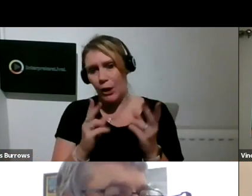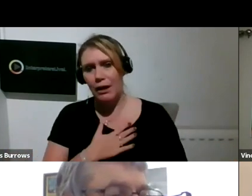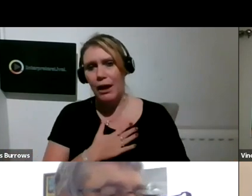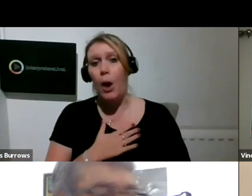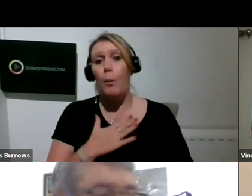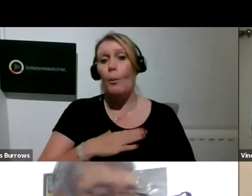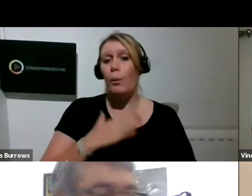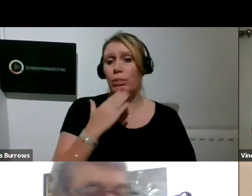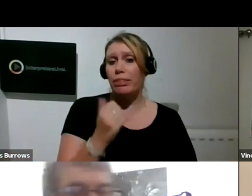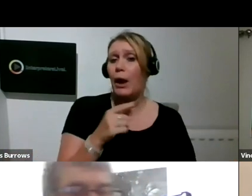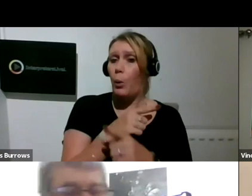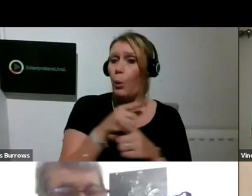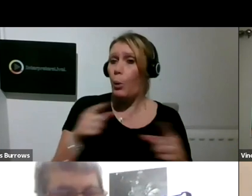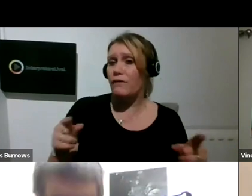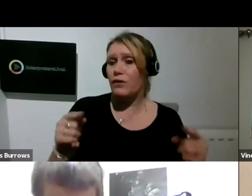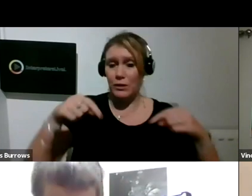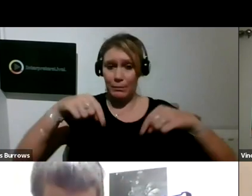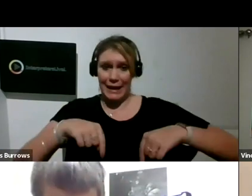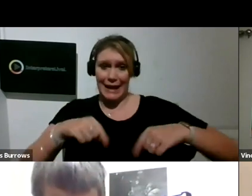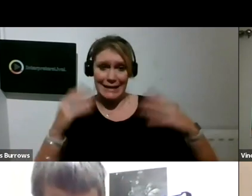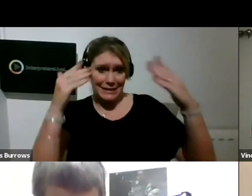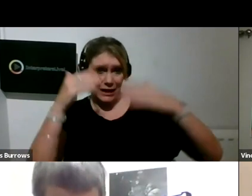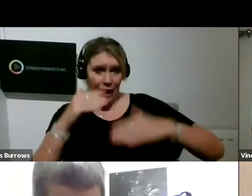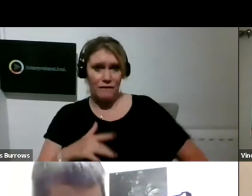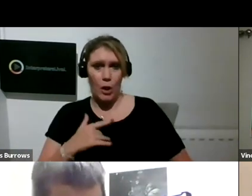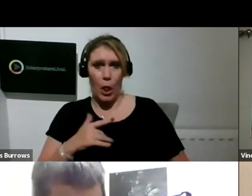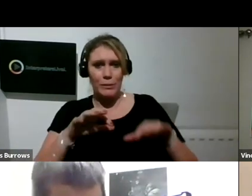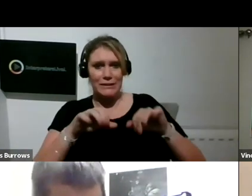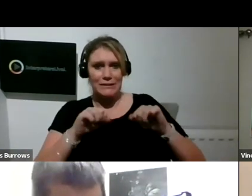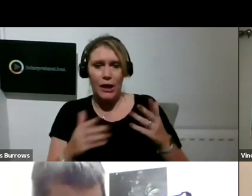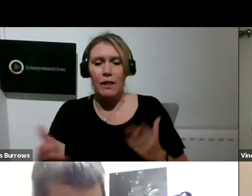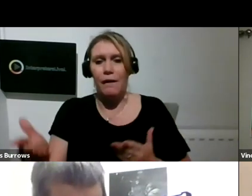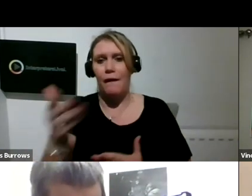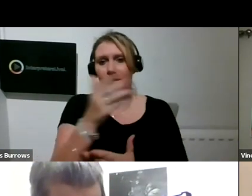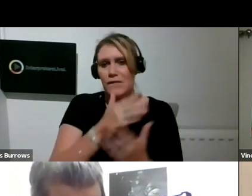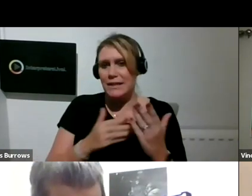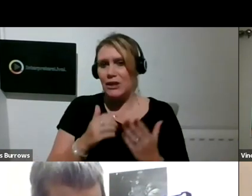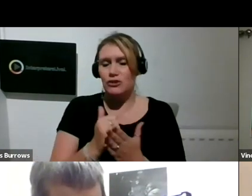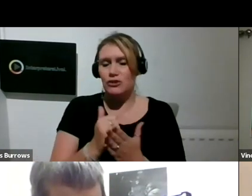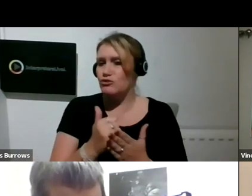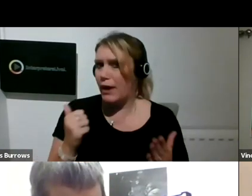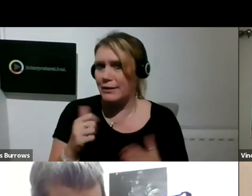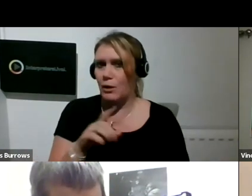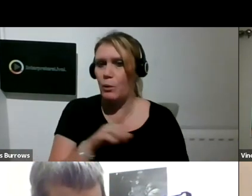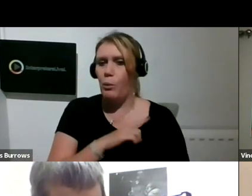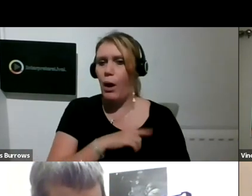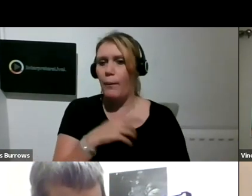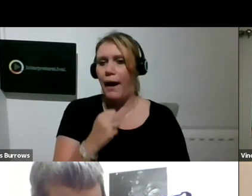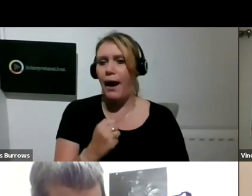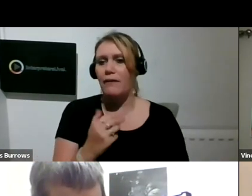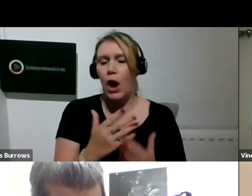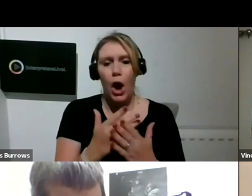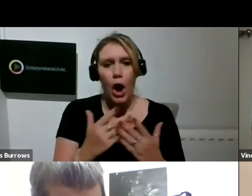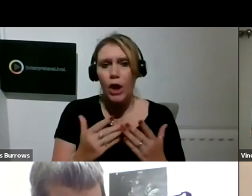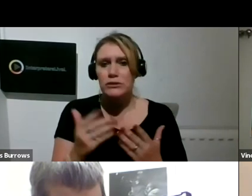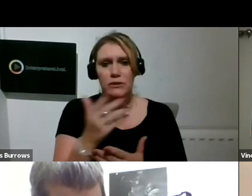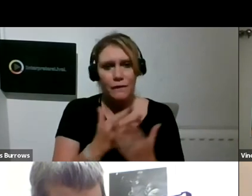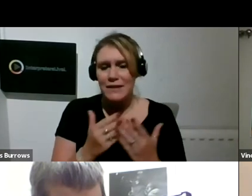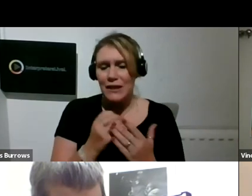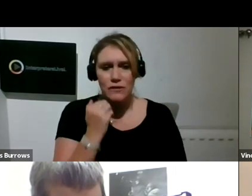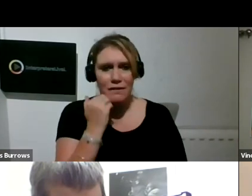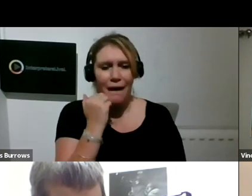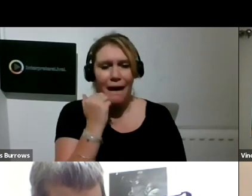you for being here tonight. It feels like we've just started a conversation and that's great because, like I say, we're going to have conversations at every event and